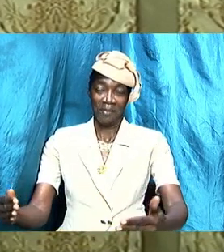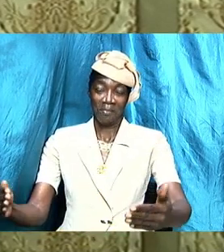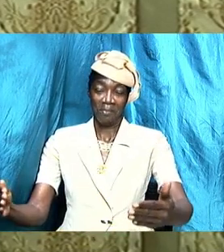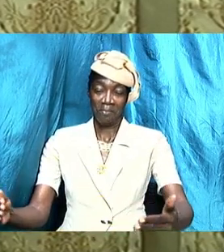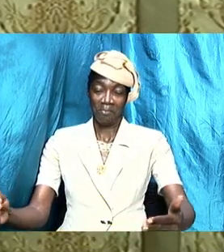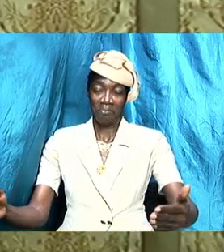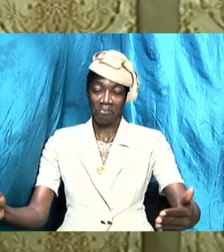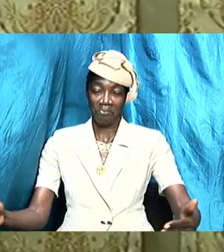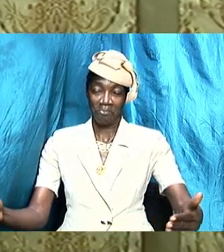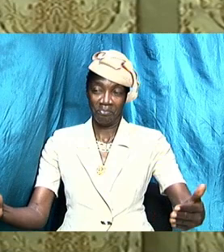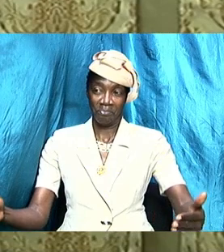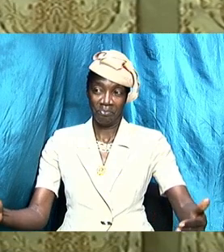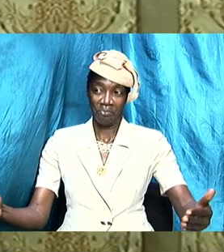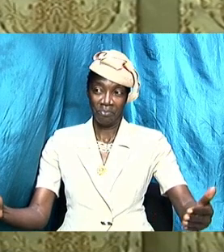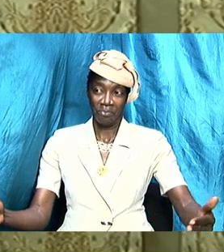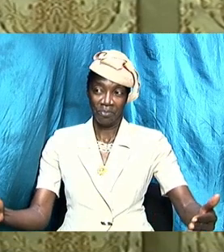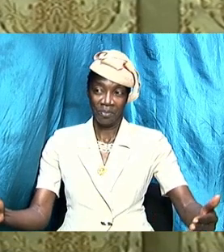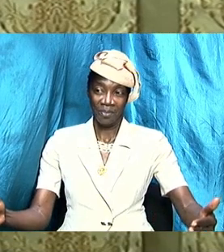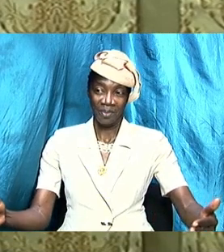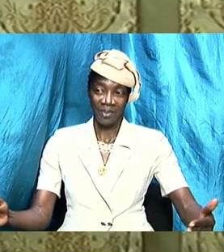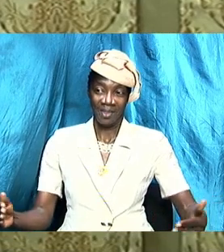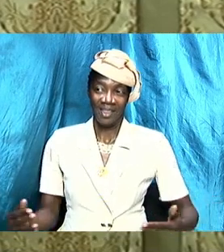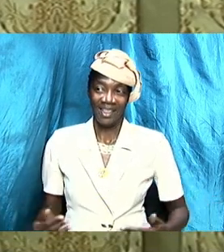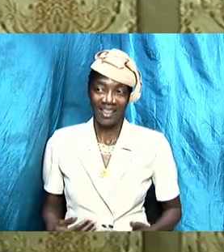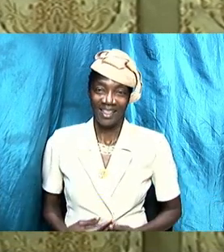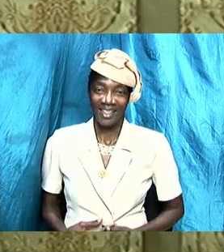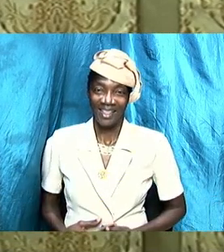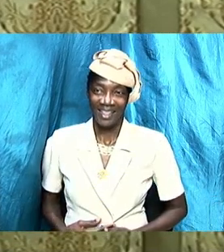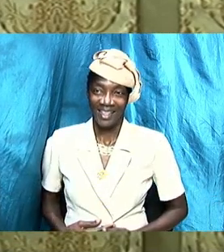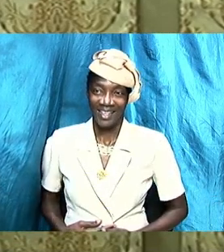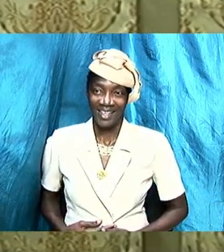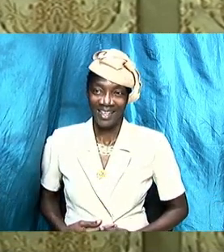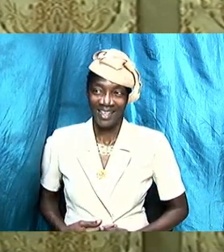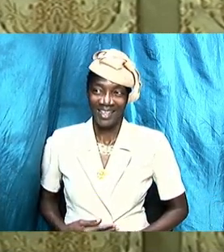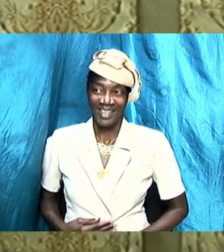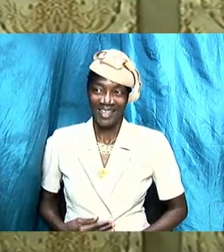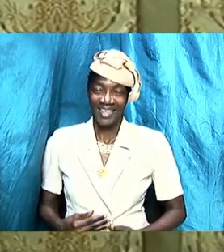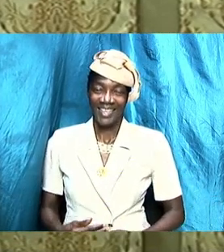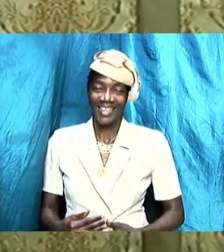like you know the keeping malice want to stay far apart